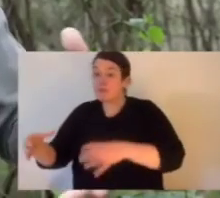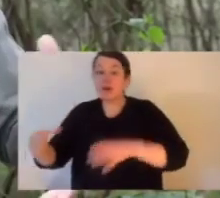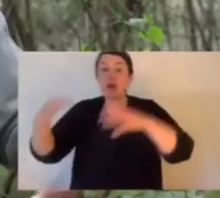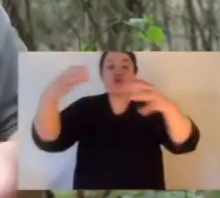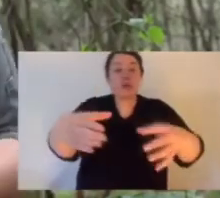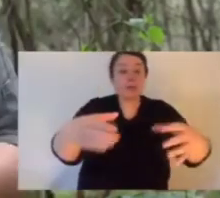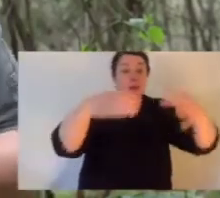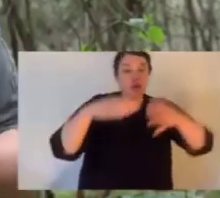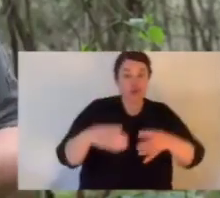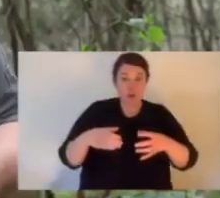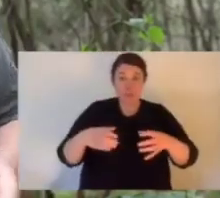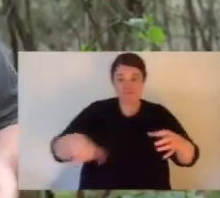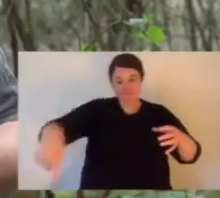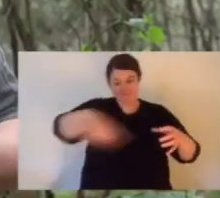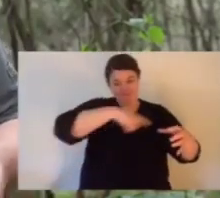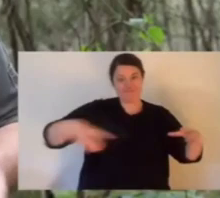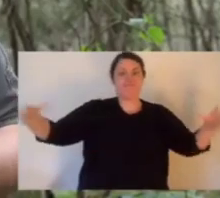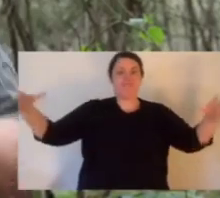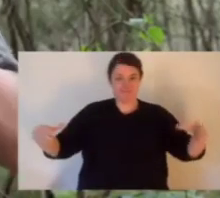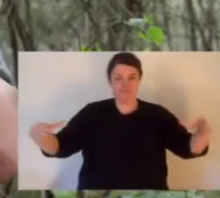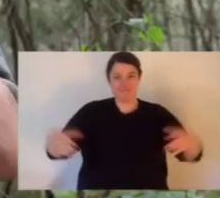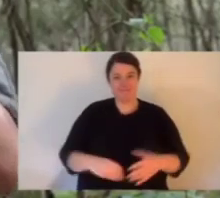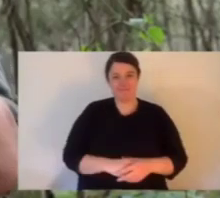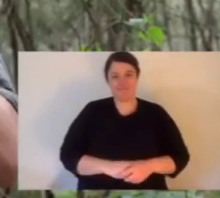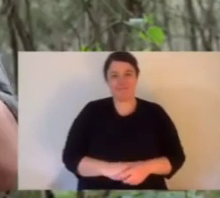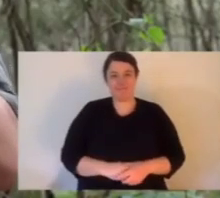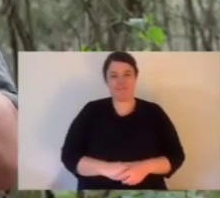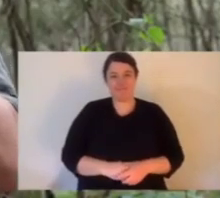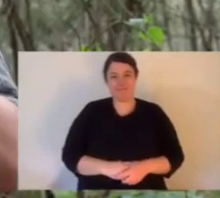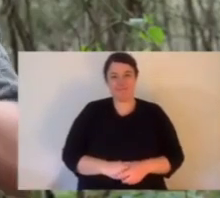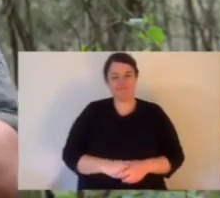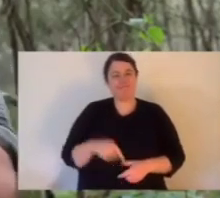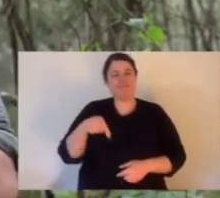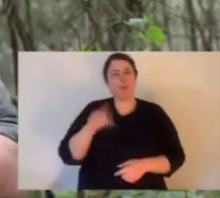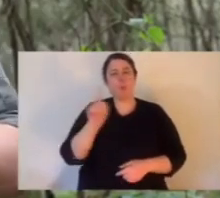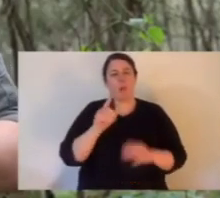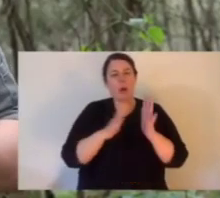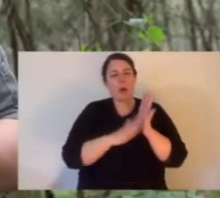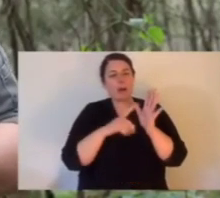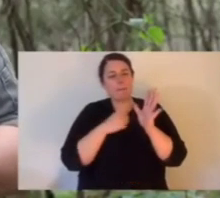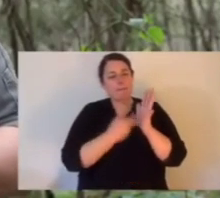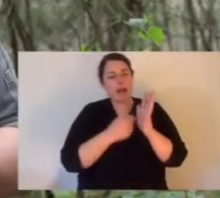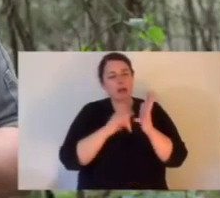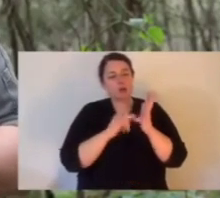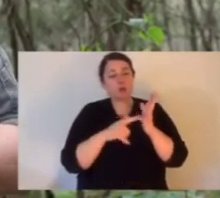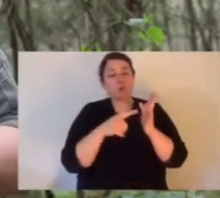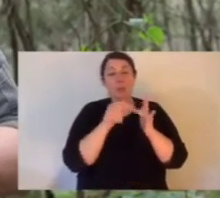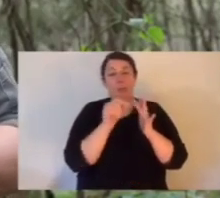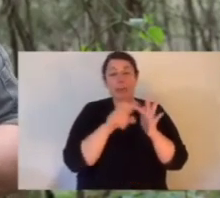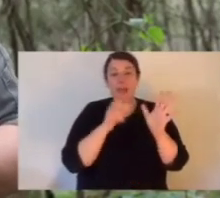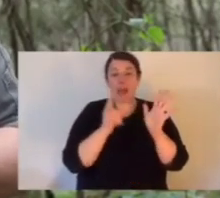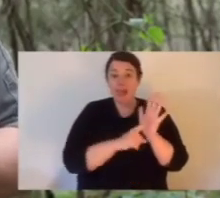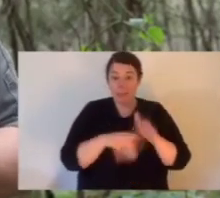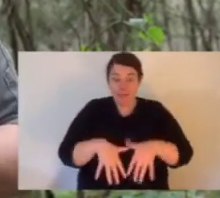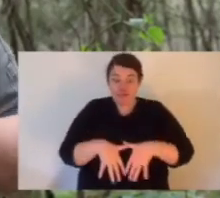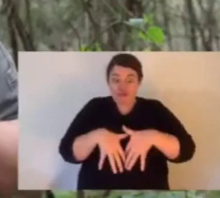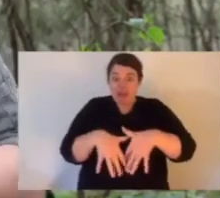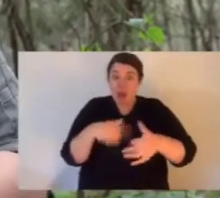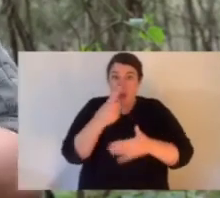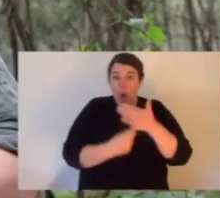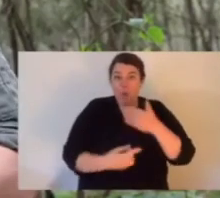small colonies. Now you'll have a male that'll have a territory and normally there's only one male and he'll have three or four females